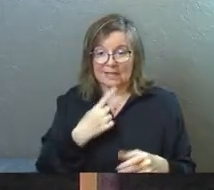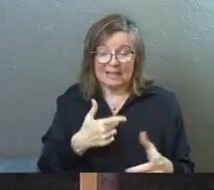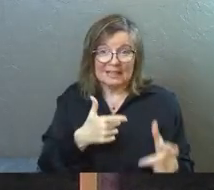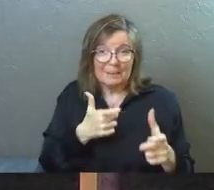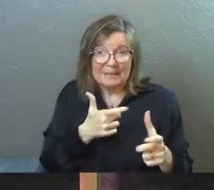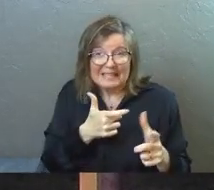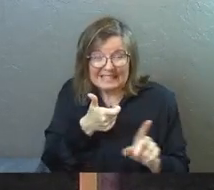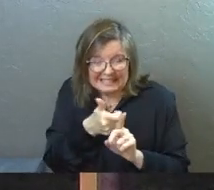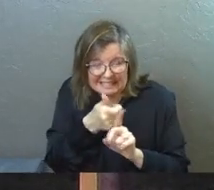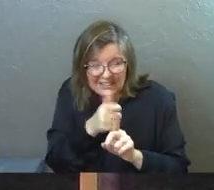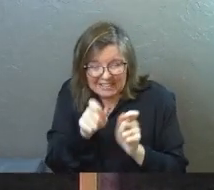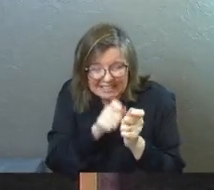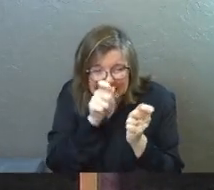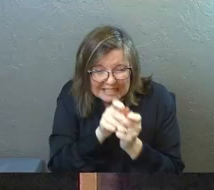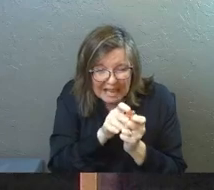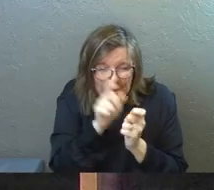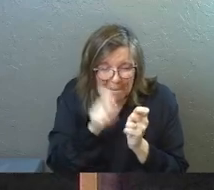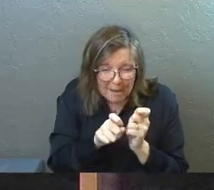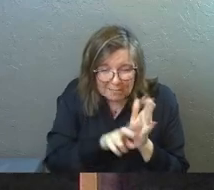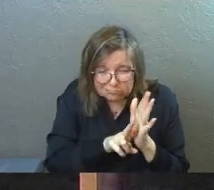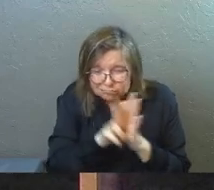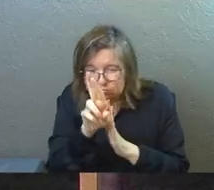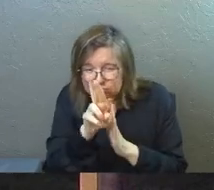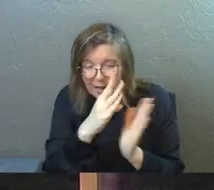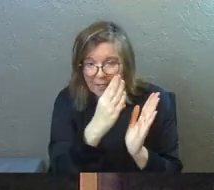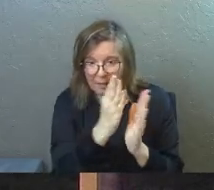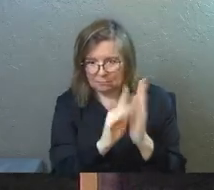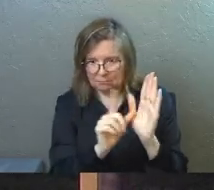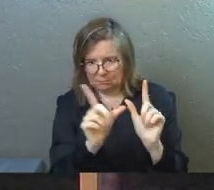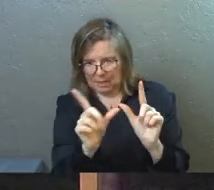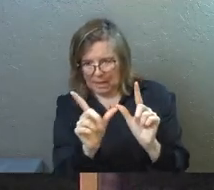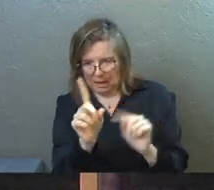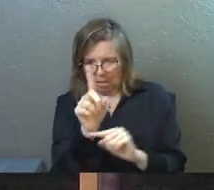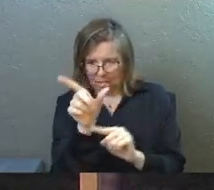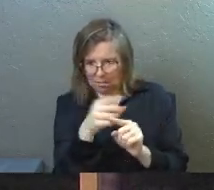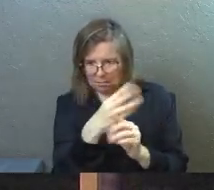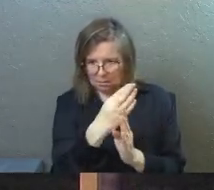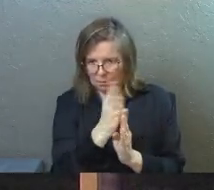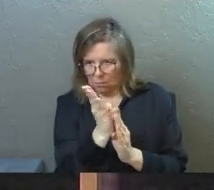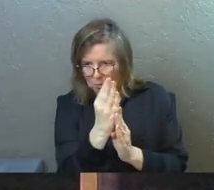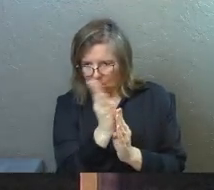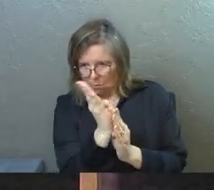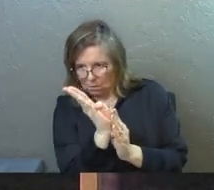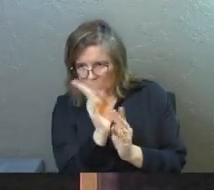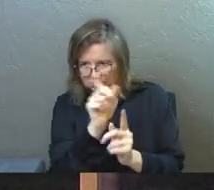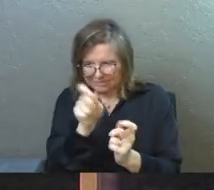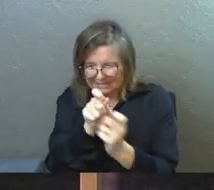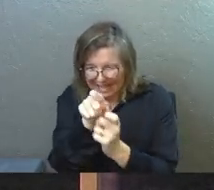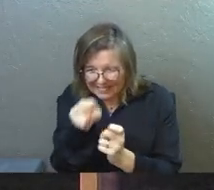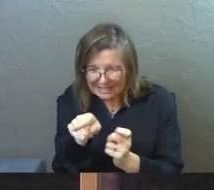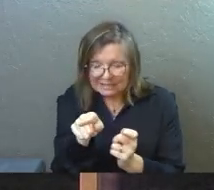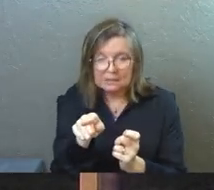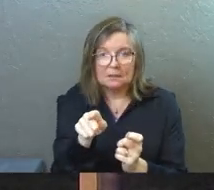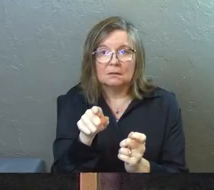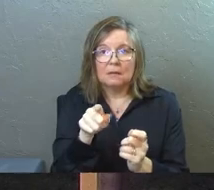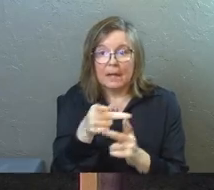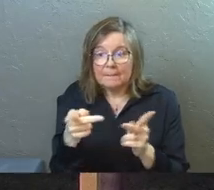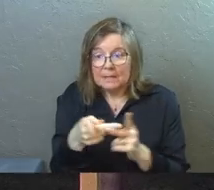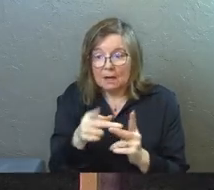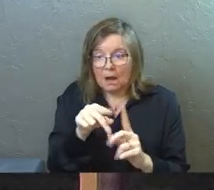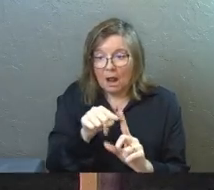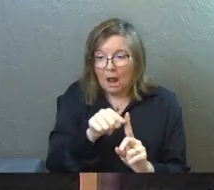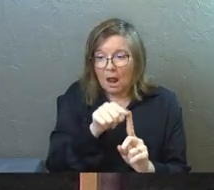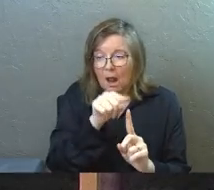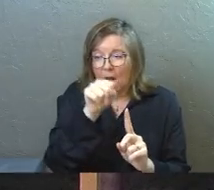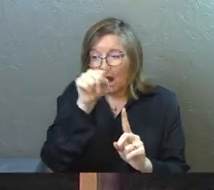speed has got to be exactly this and the angle of the ship has got to be exactly this and their position has got to be exactly this because